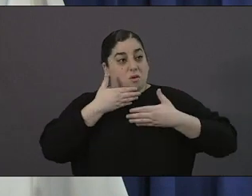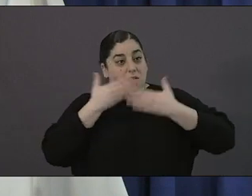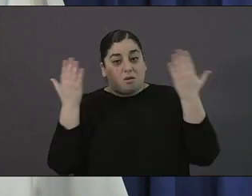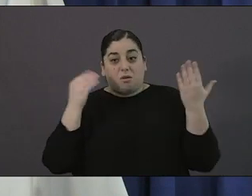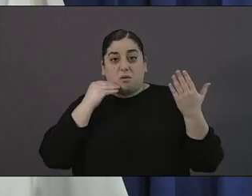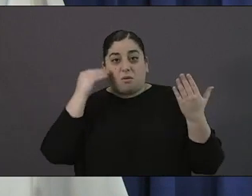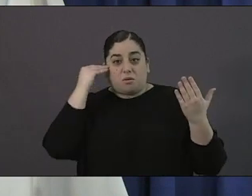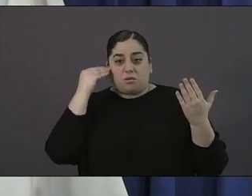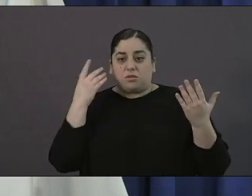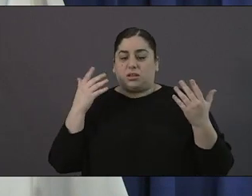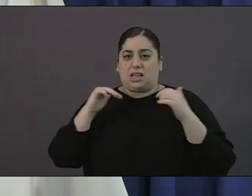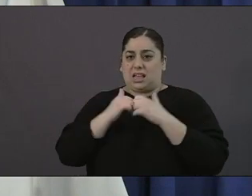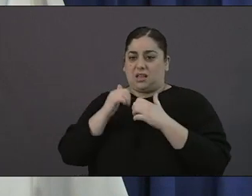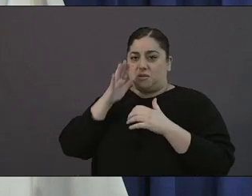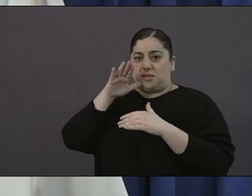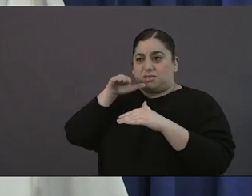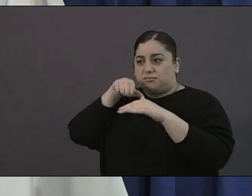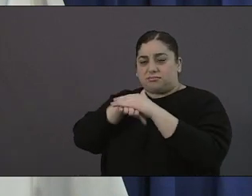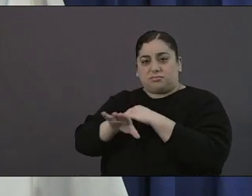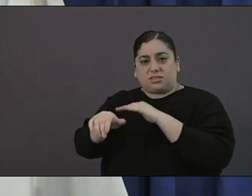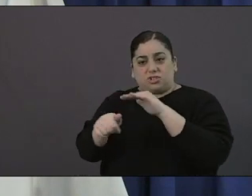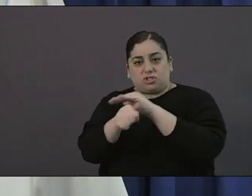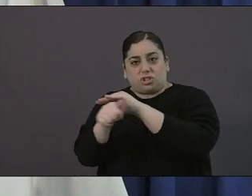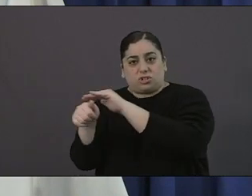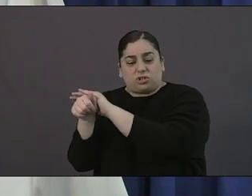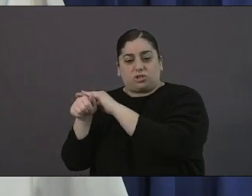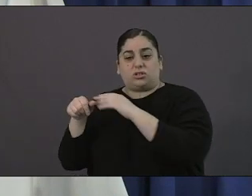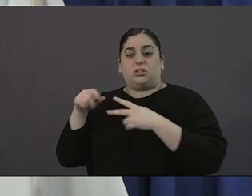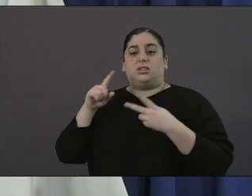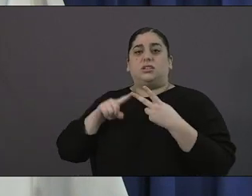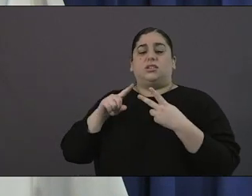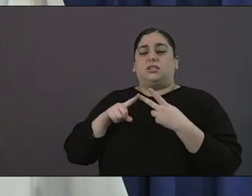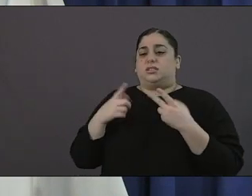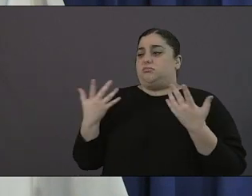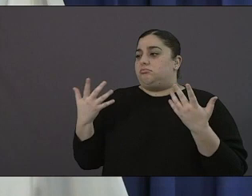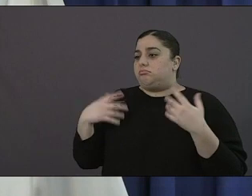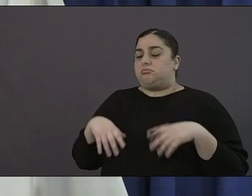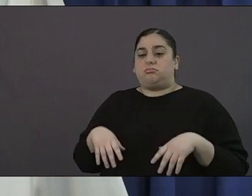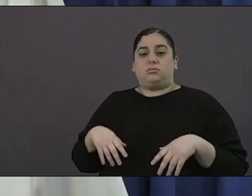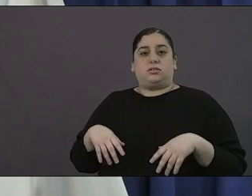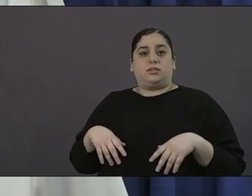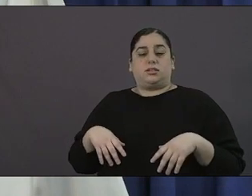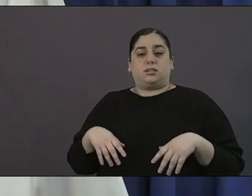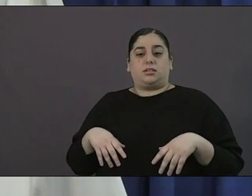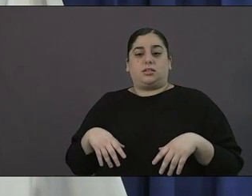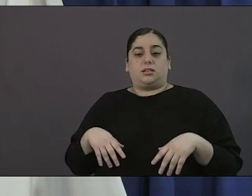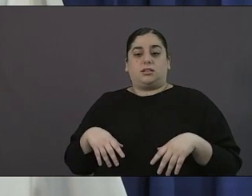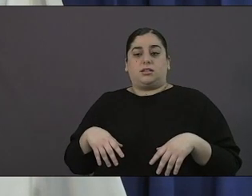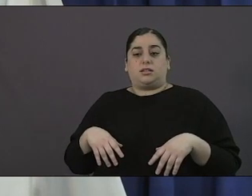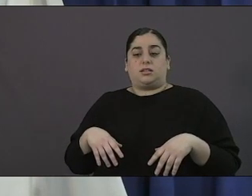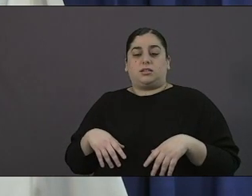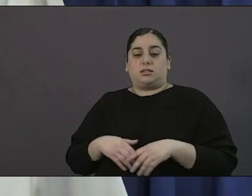into shelter yeah i also want to ask about the continued in all of the life violation